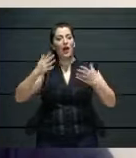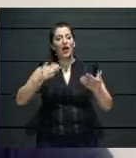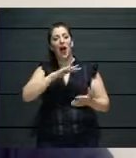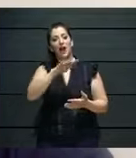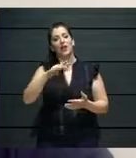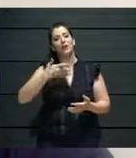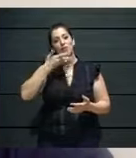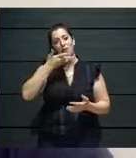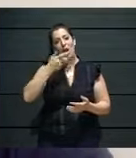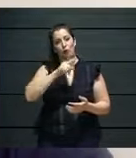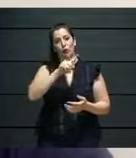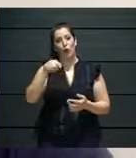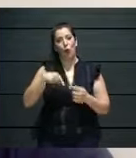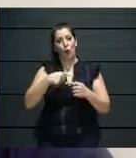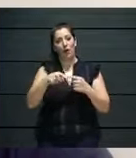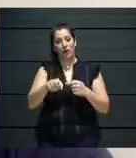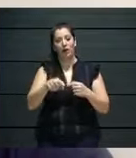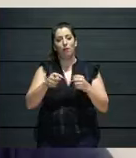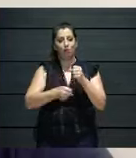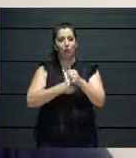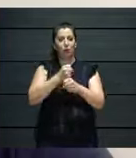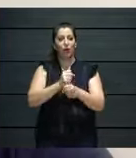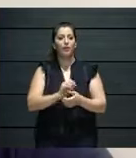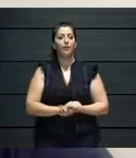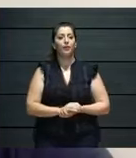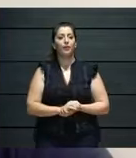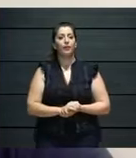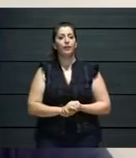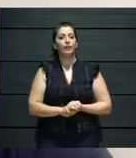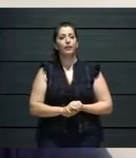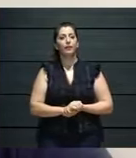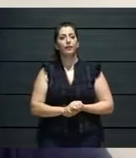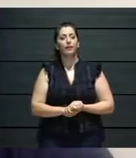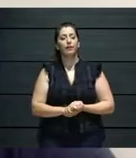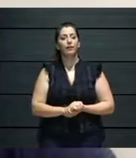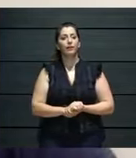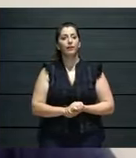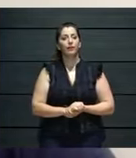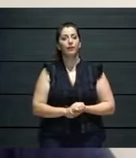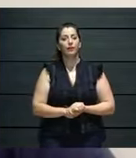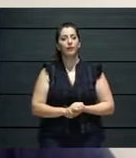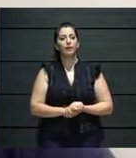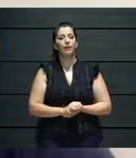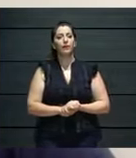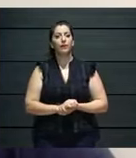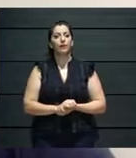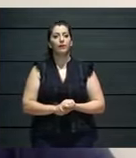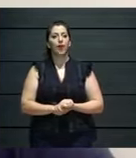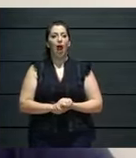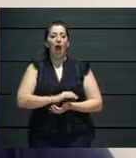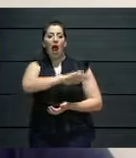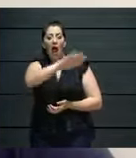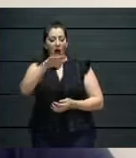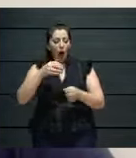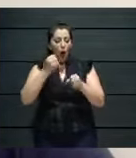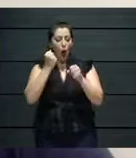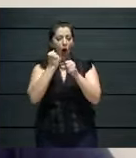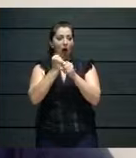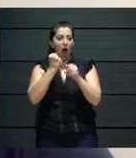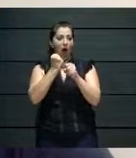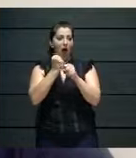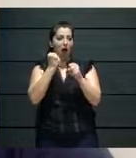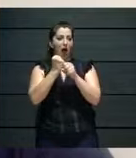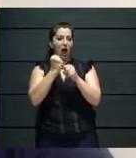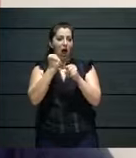So when we were working on our latest show, before and after, two days before our premiere, the Dutch